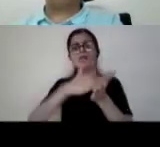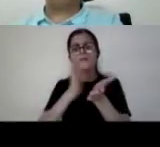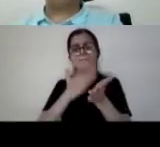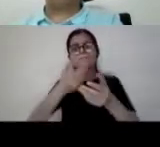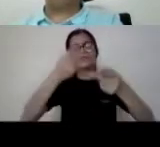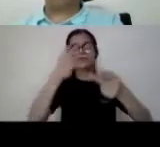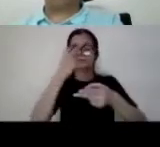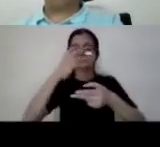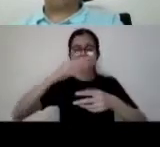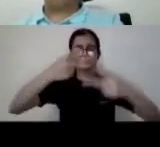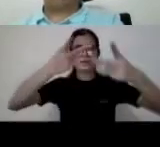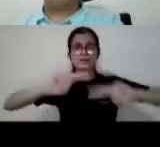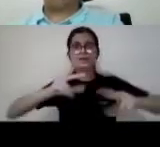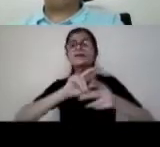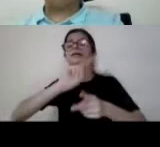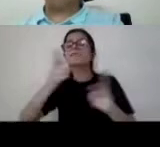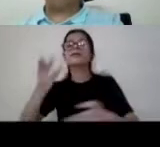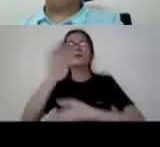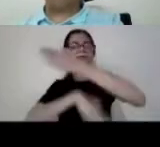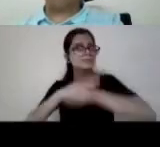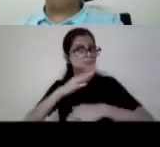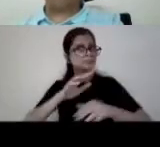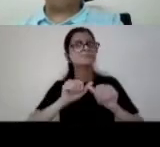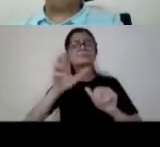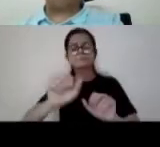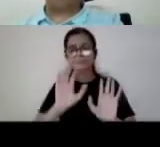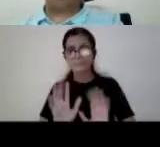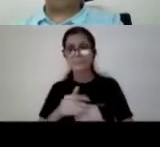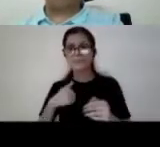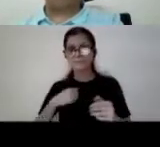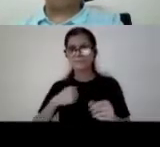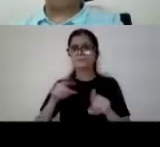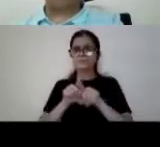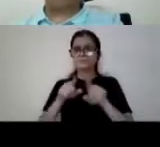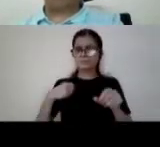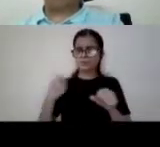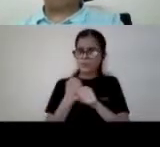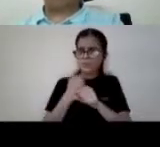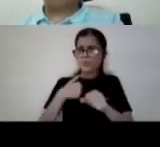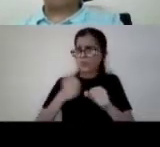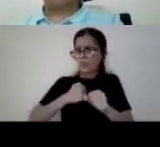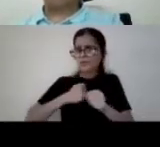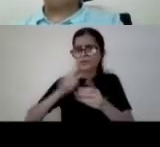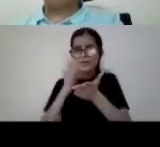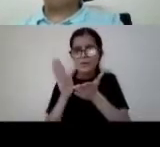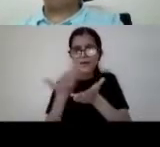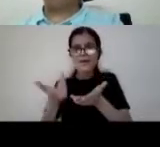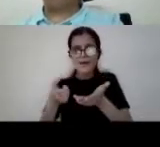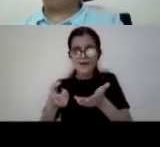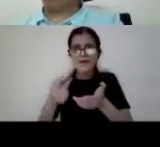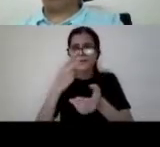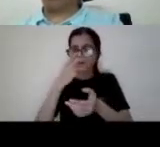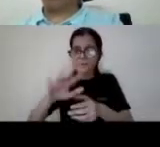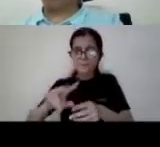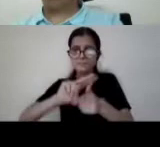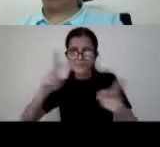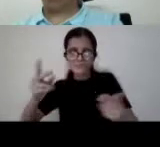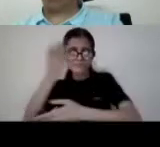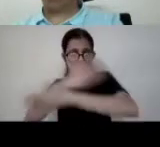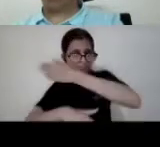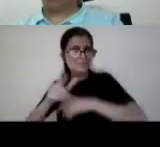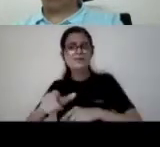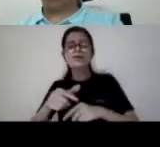print disabilities and we are also running a library for persons with disabilities we have 46 000 members